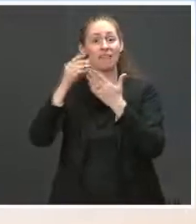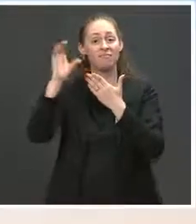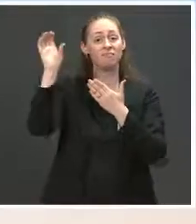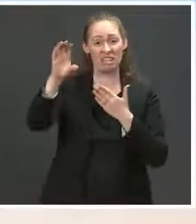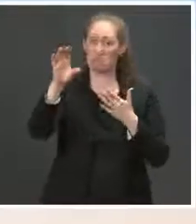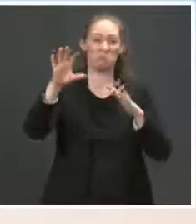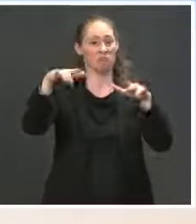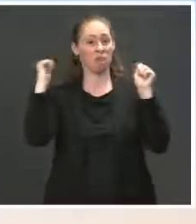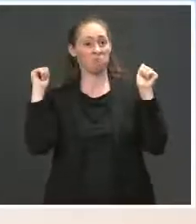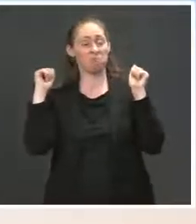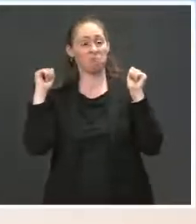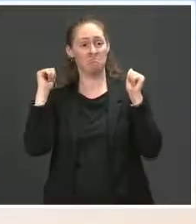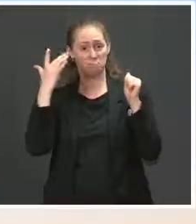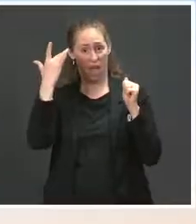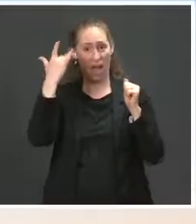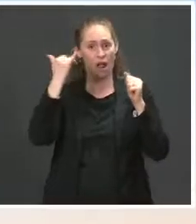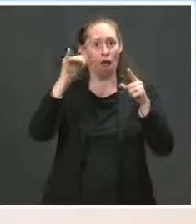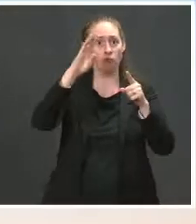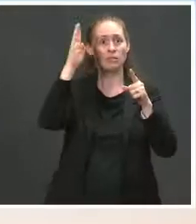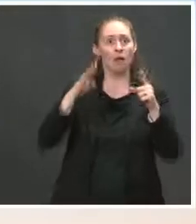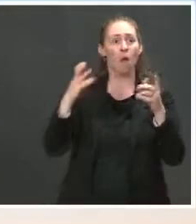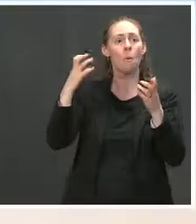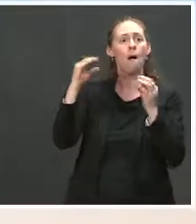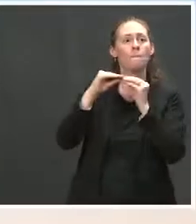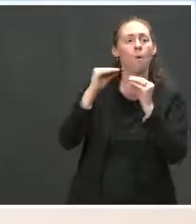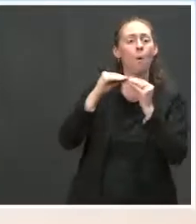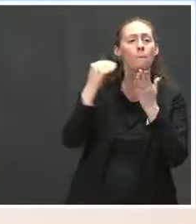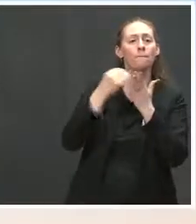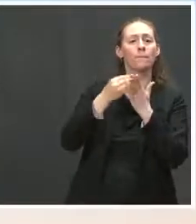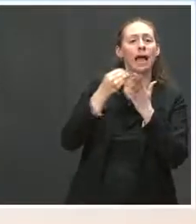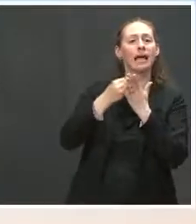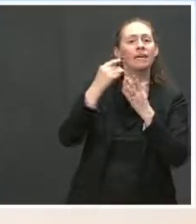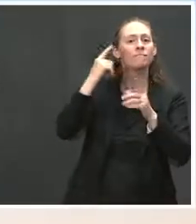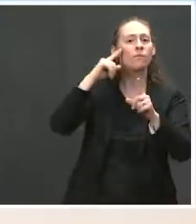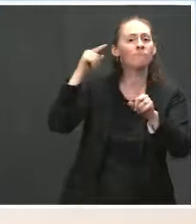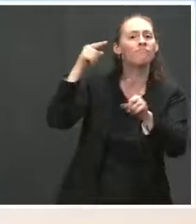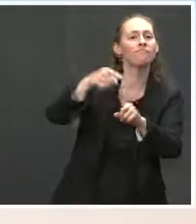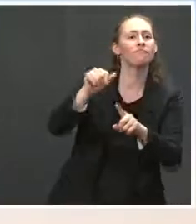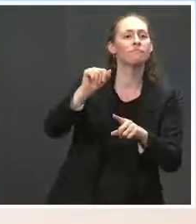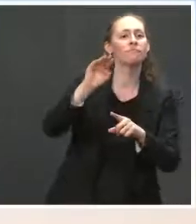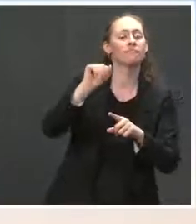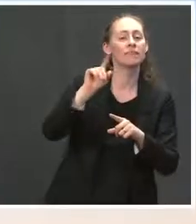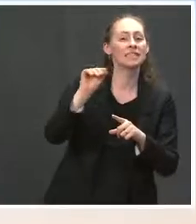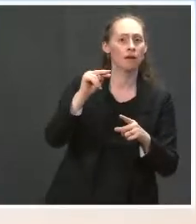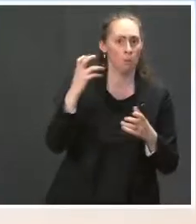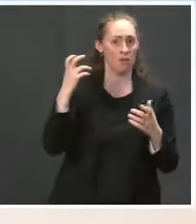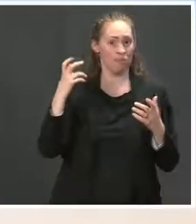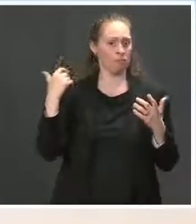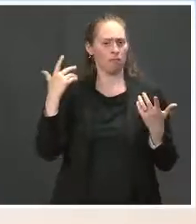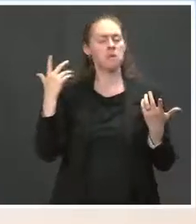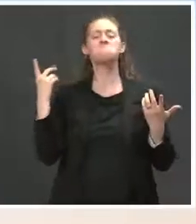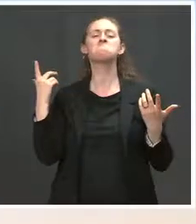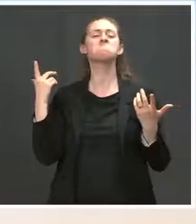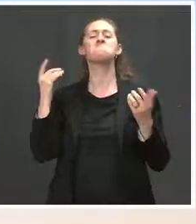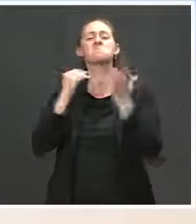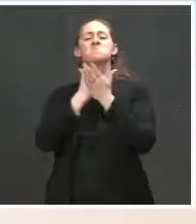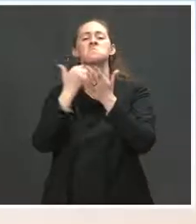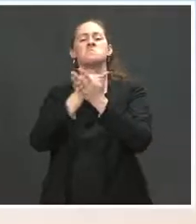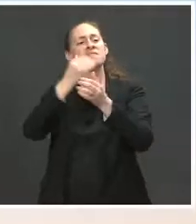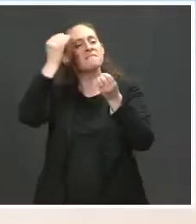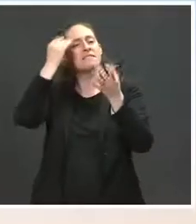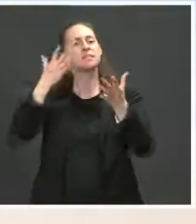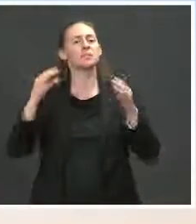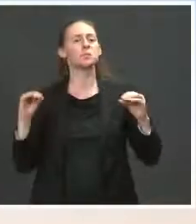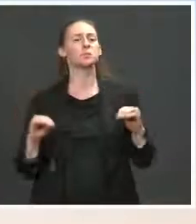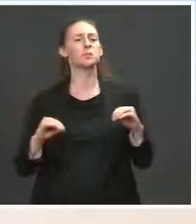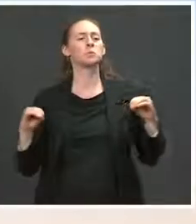to protect the Amazon. So — I have nothing to preview in terms of that, but certainly his announcements and pronouncements were received positively